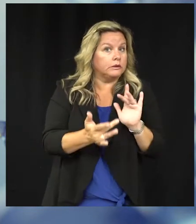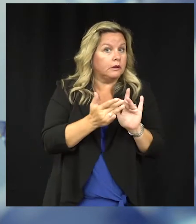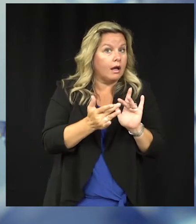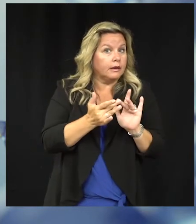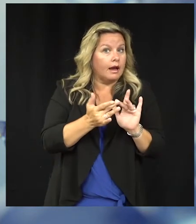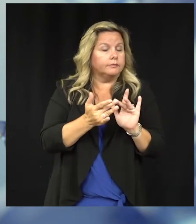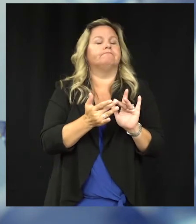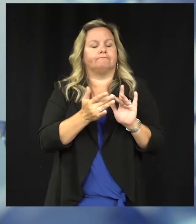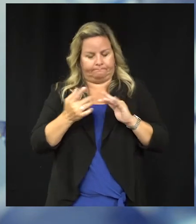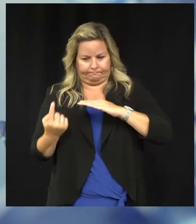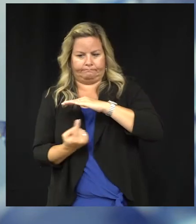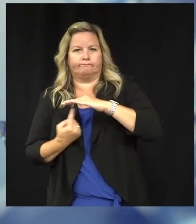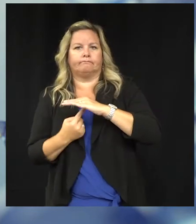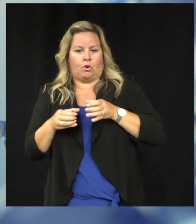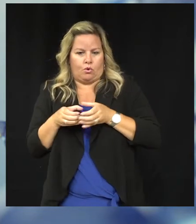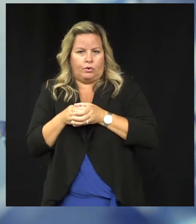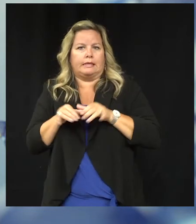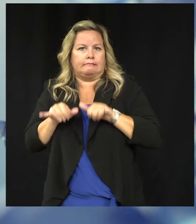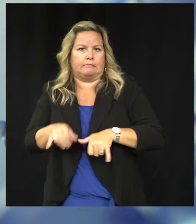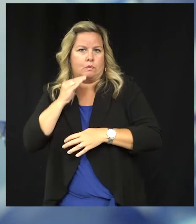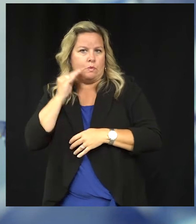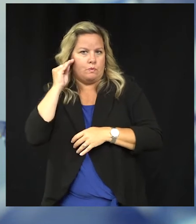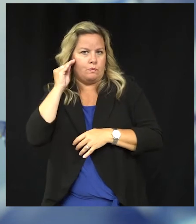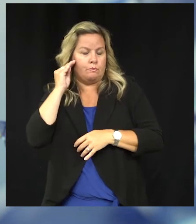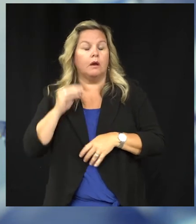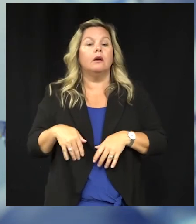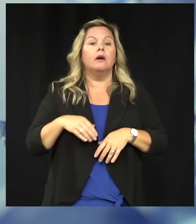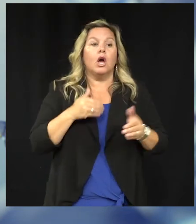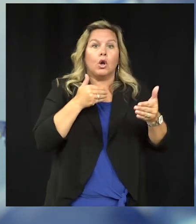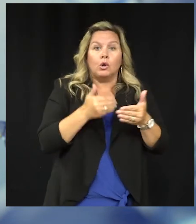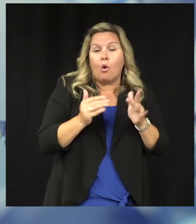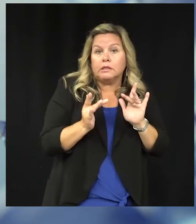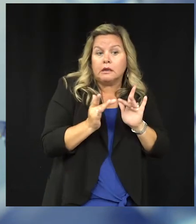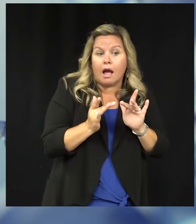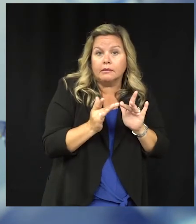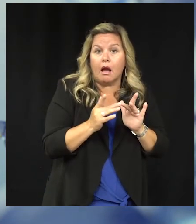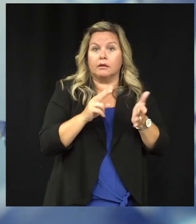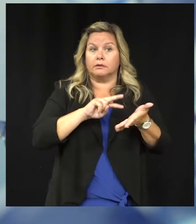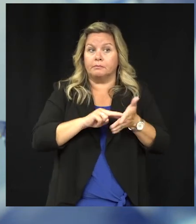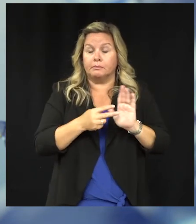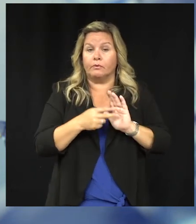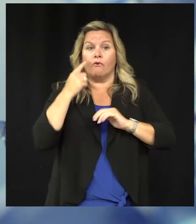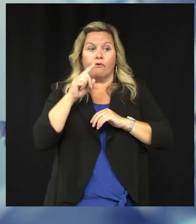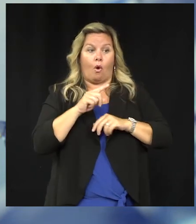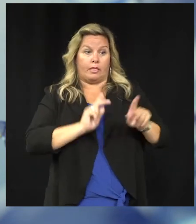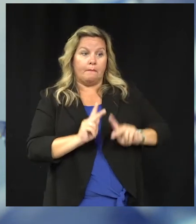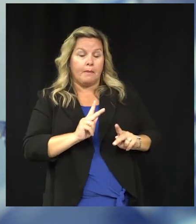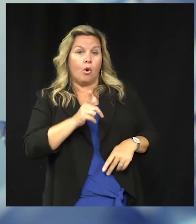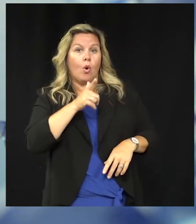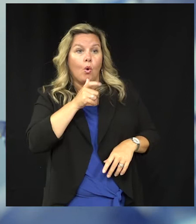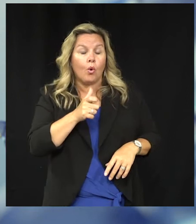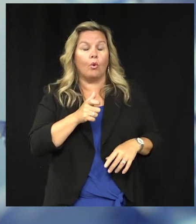a close contact for situations where both the case and the exposed people